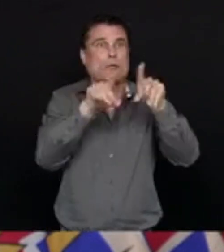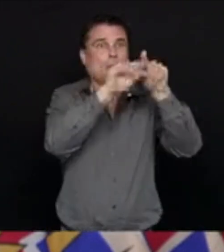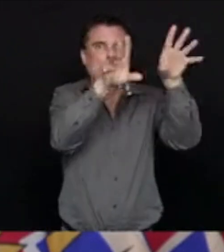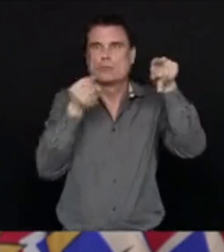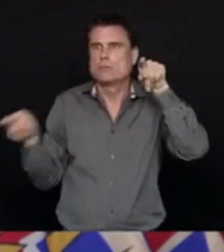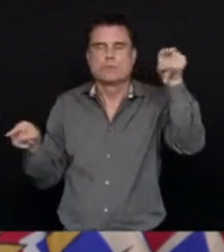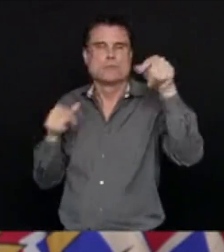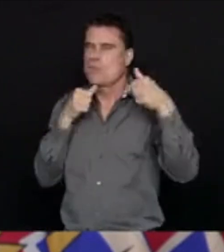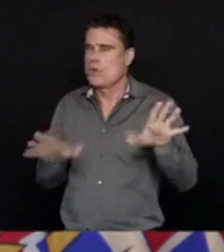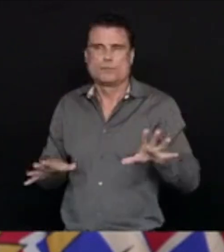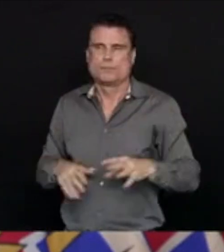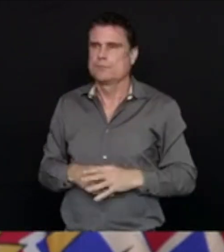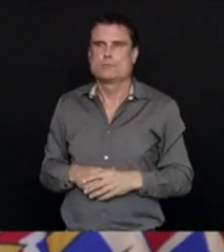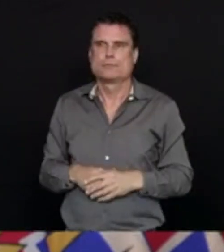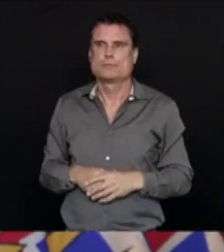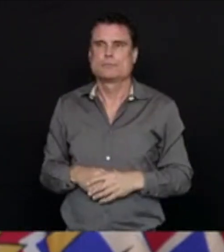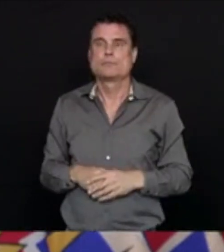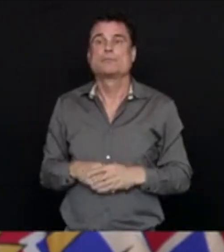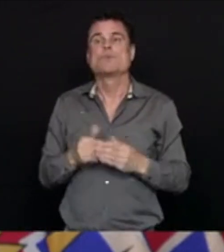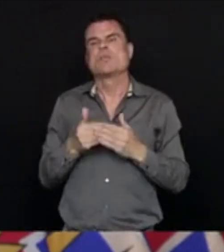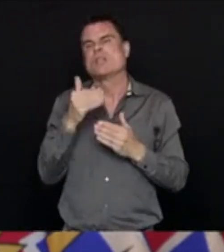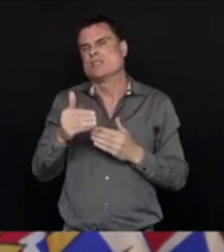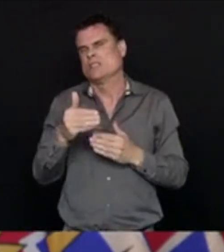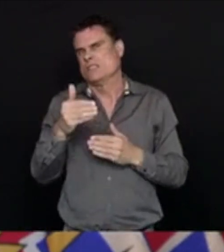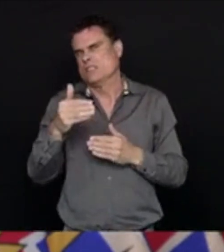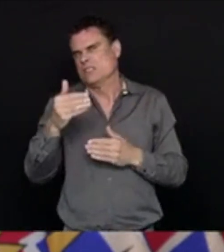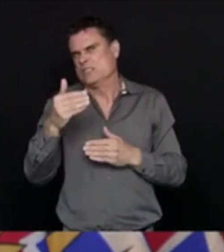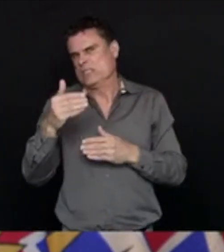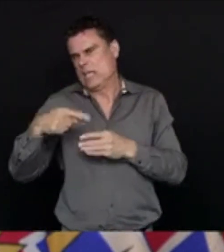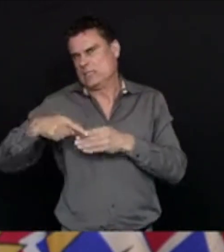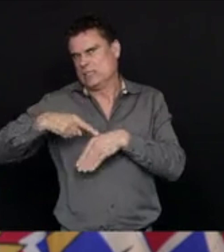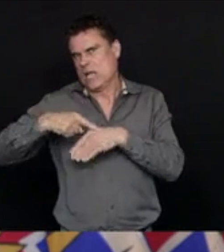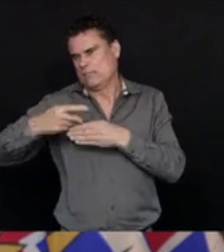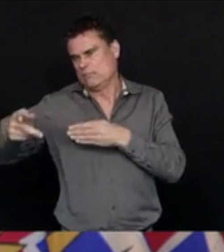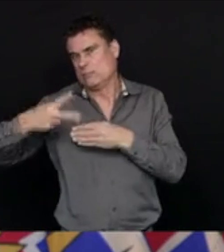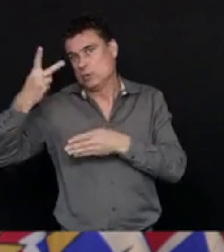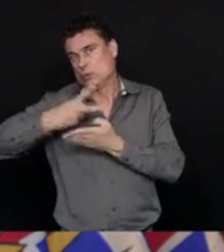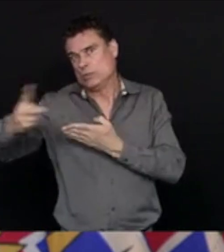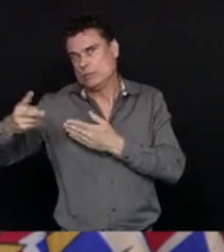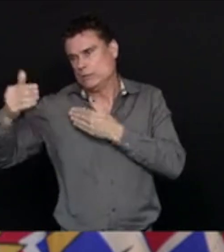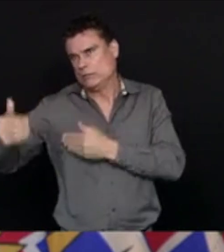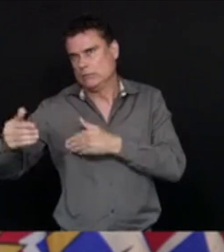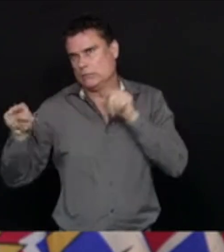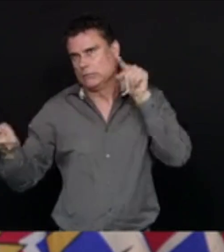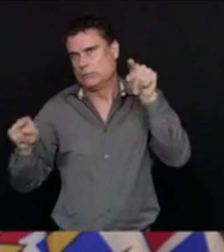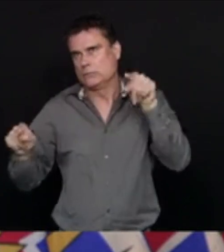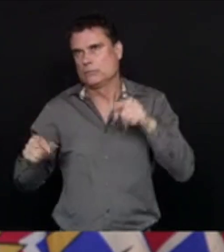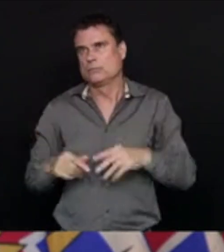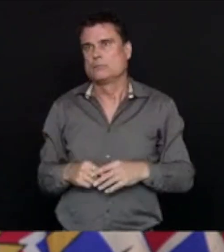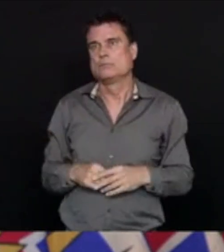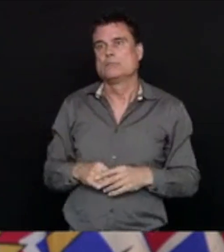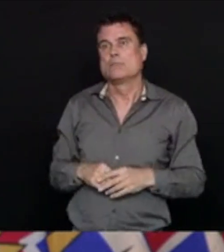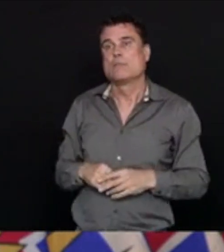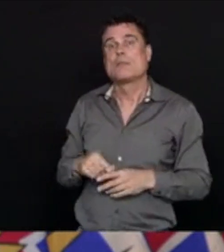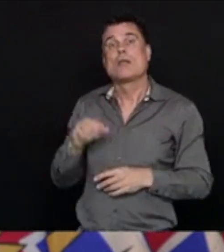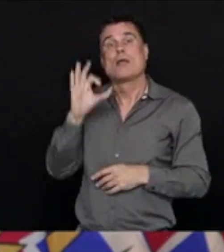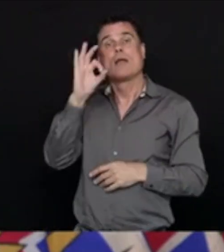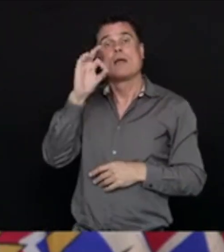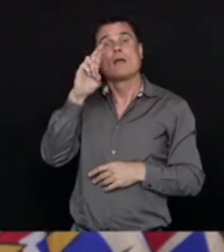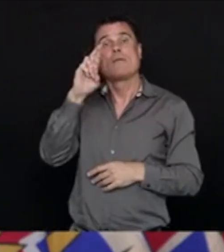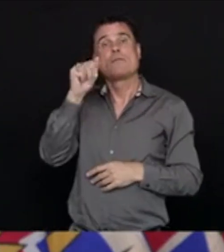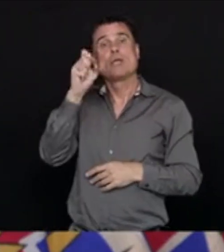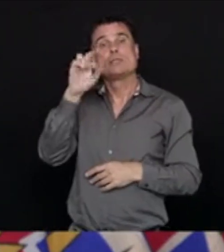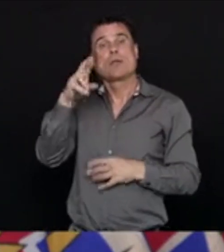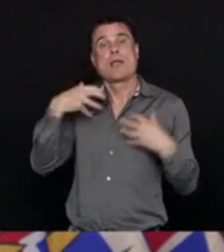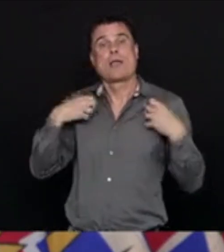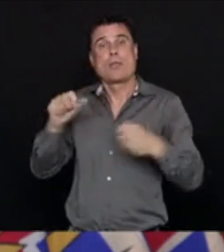cases. So Fraser Health will be actively working with mission and it's very challenging and we see that in long-term care